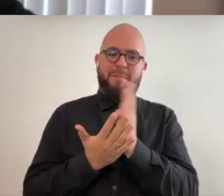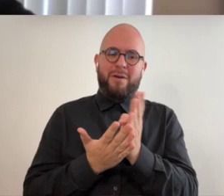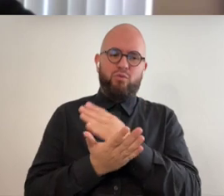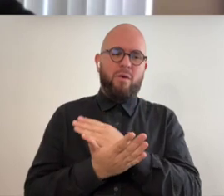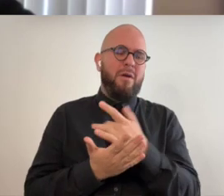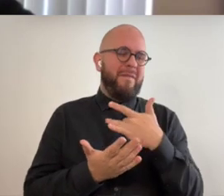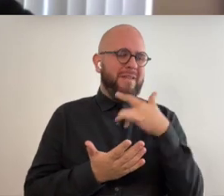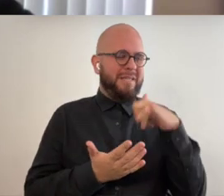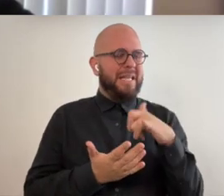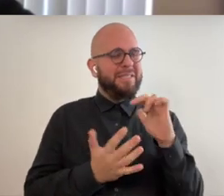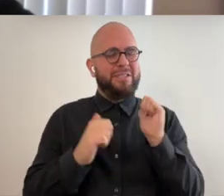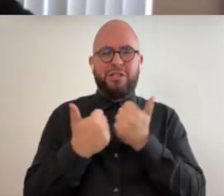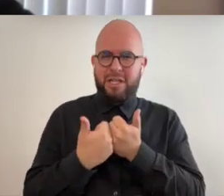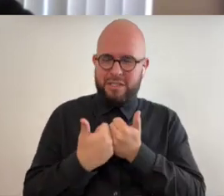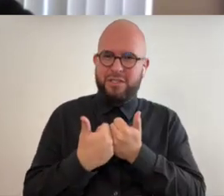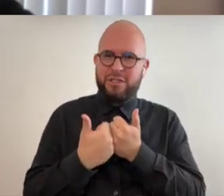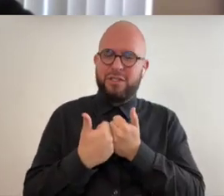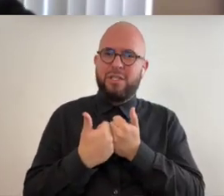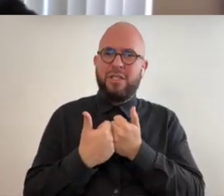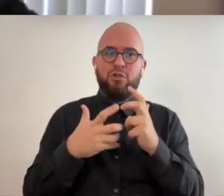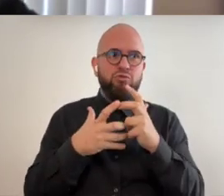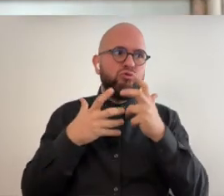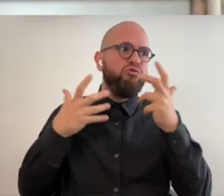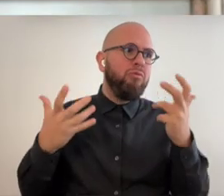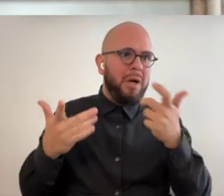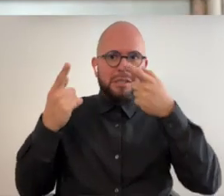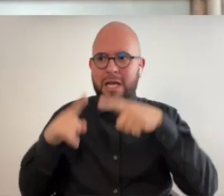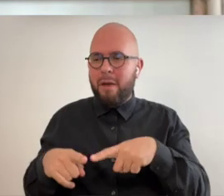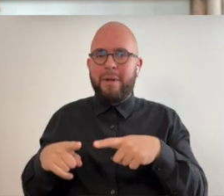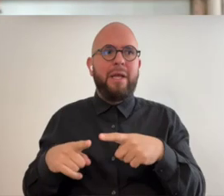challenge there's just too much stimulus going on at one time yeah